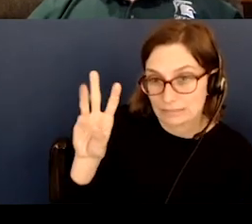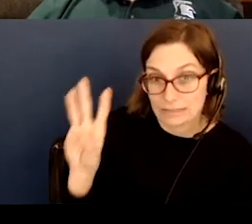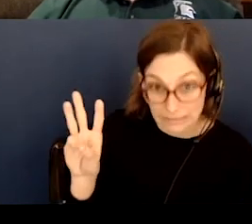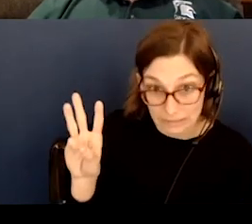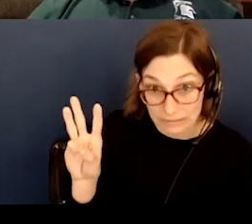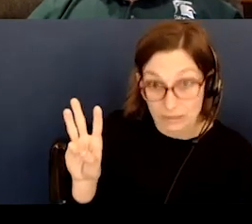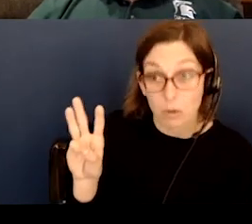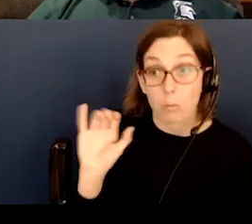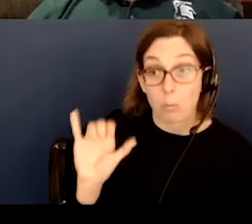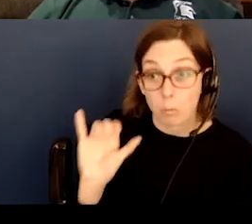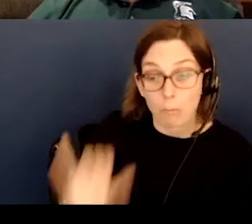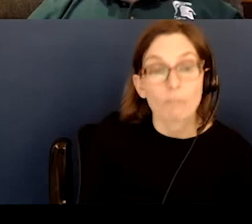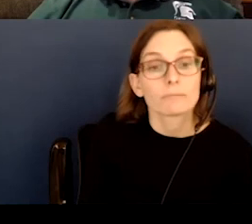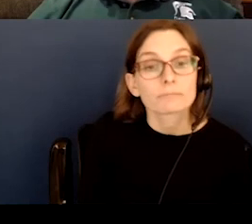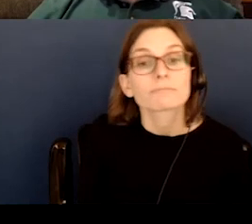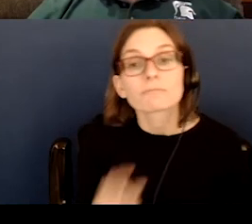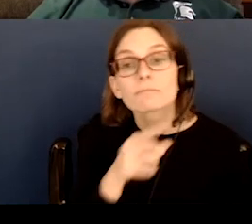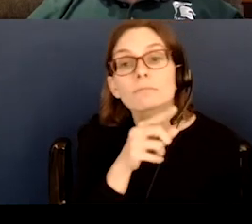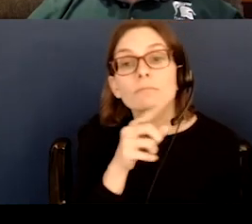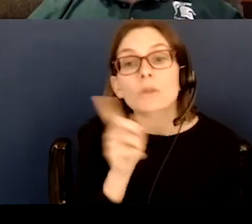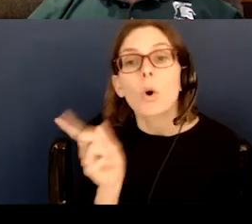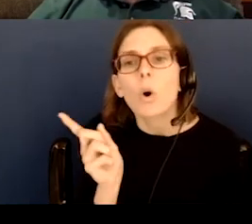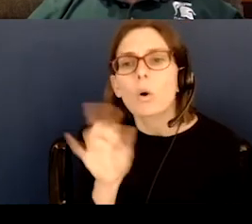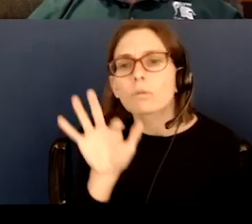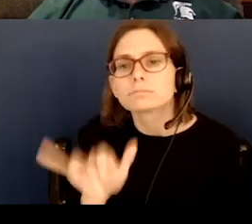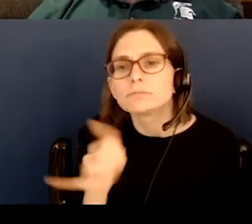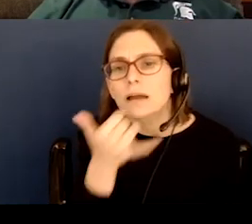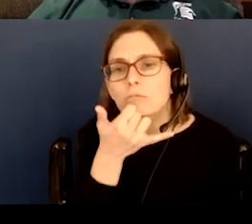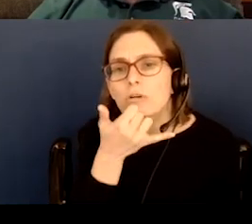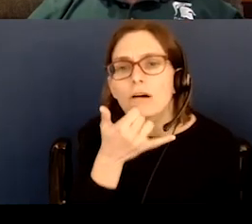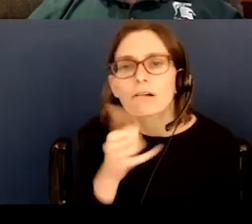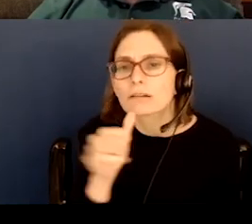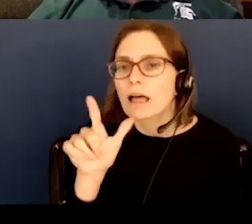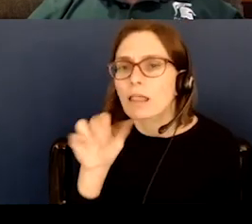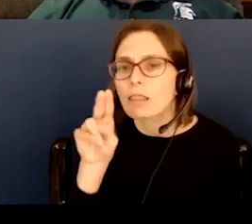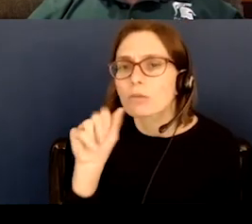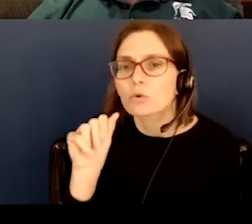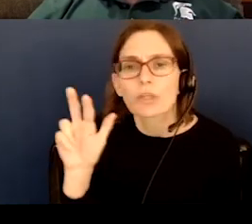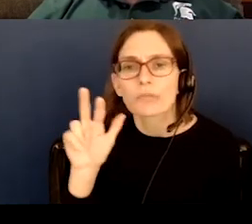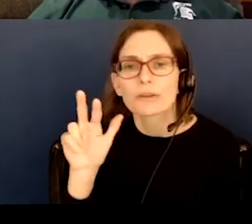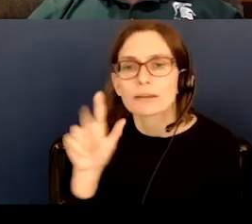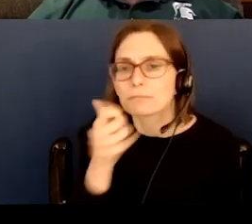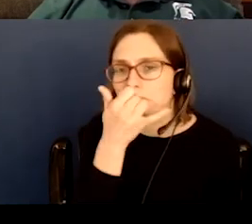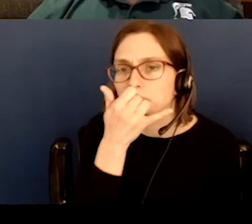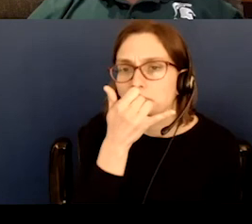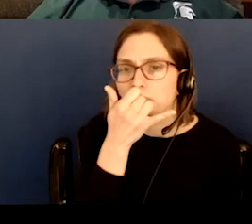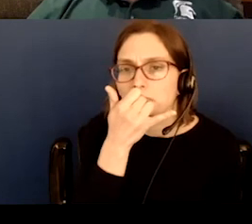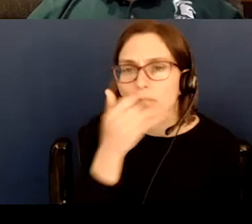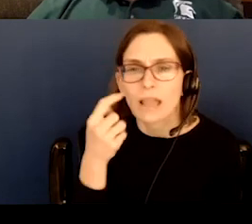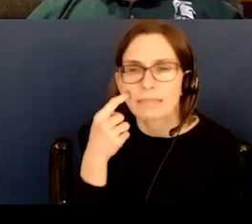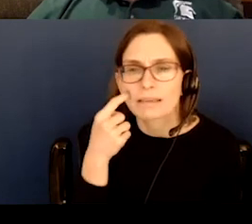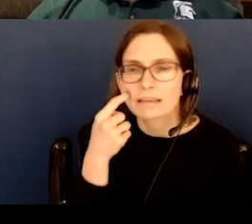Um, oh, and I have a typo this, that wasn't Luna three. That was like Luna in the twenties.